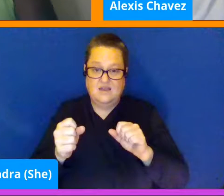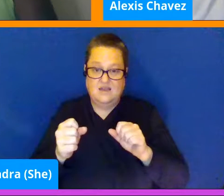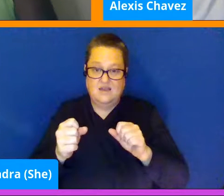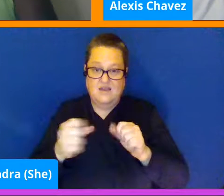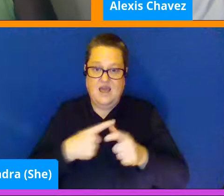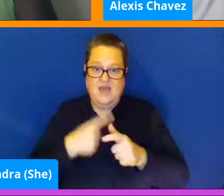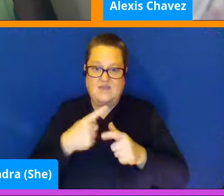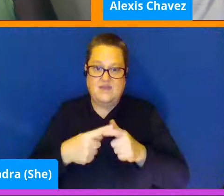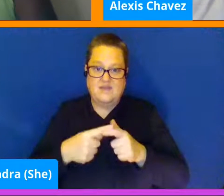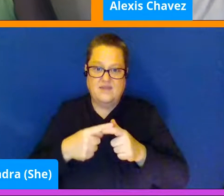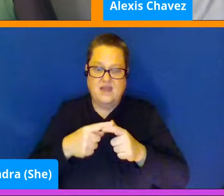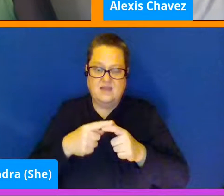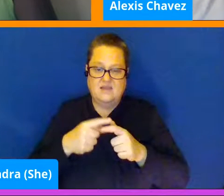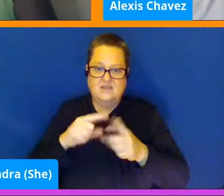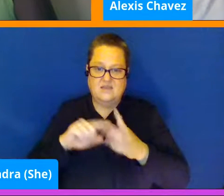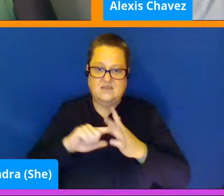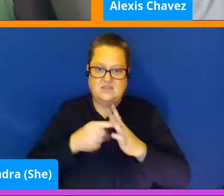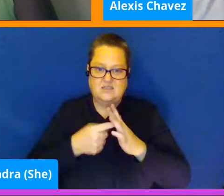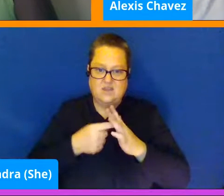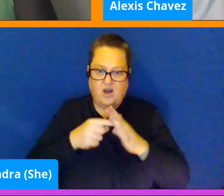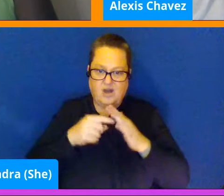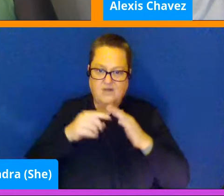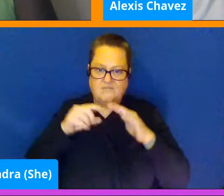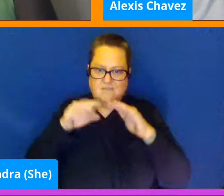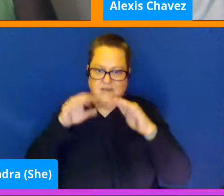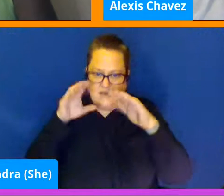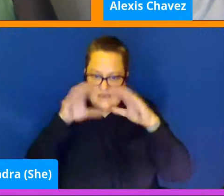-exploration of what things look like later.